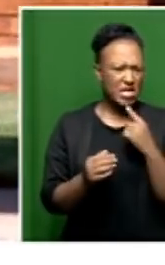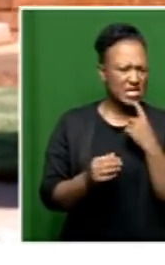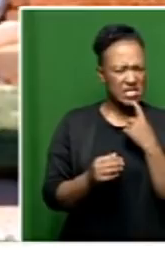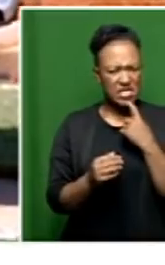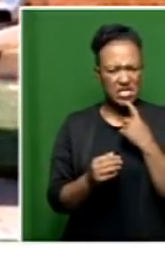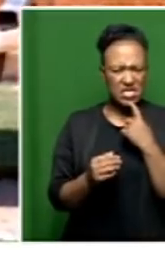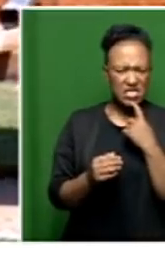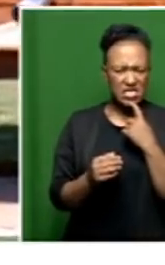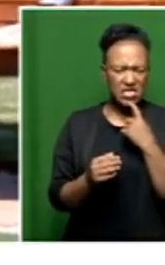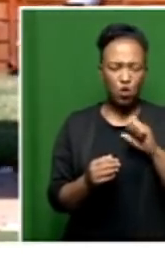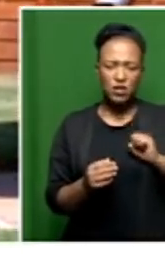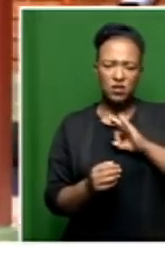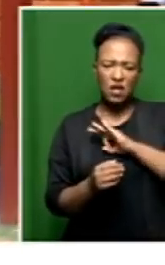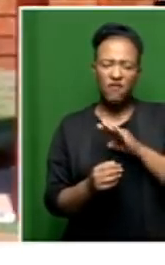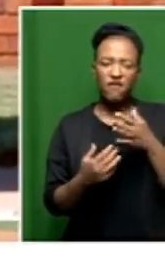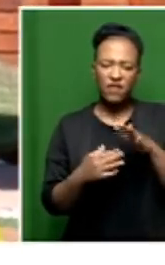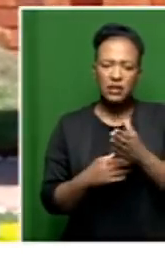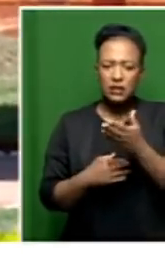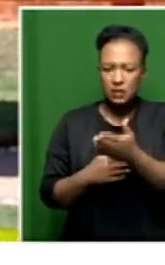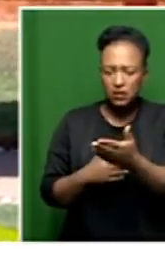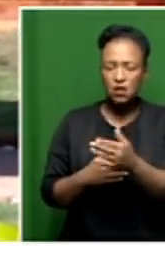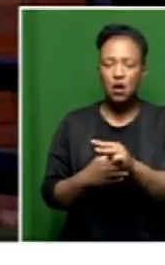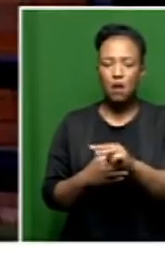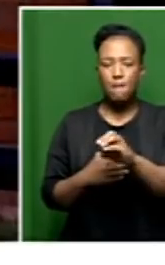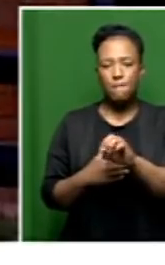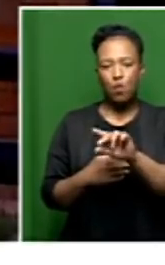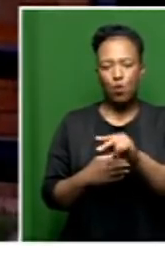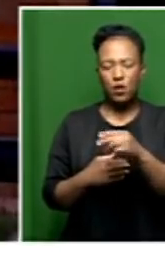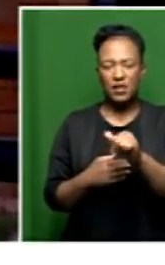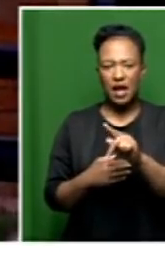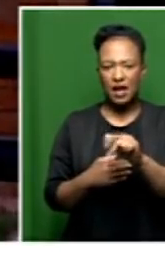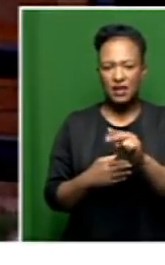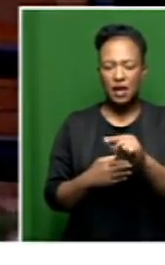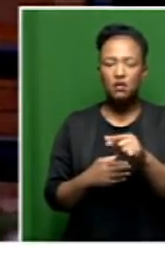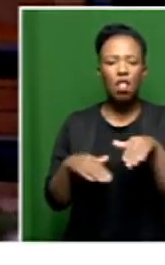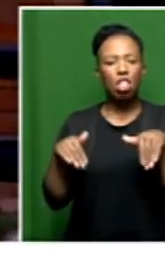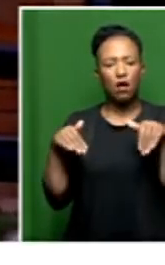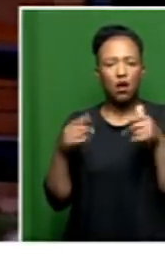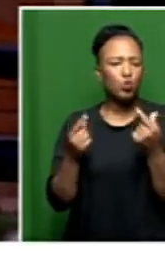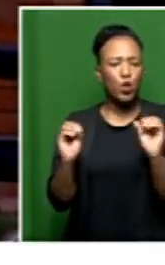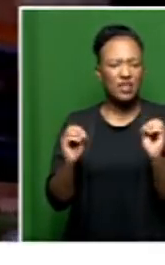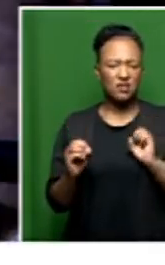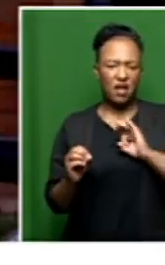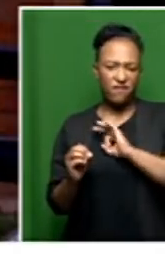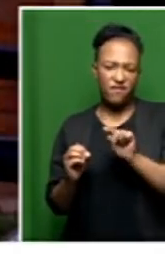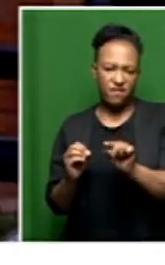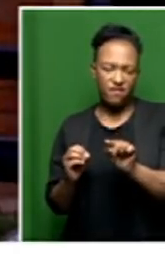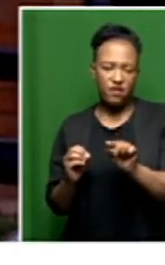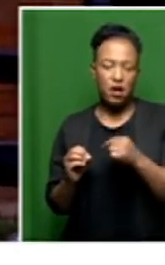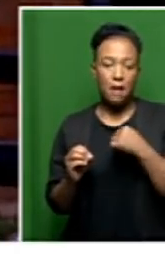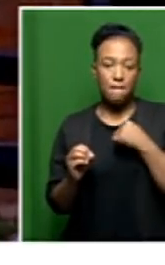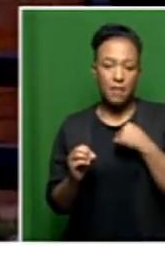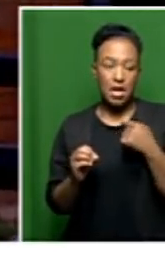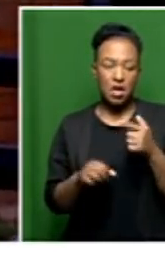that was sitting at Moorclaking Old Age Home doing nothing. And I then drew them into